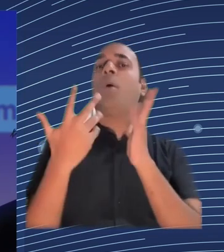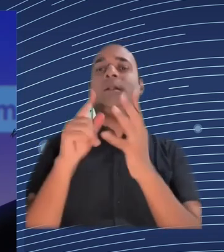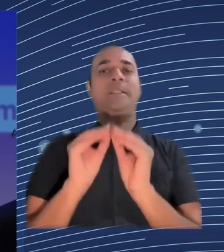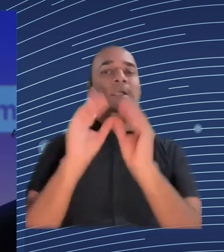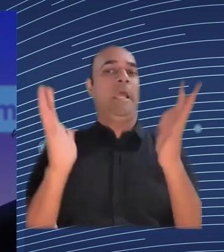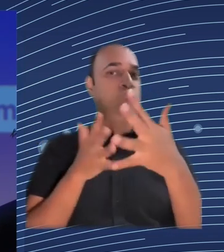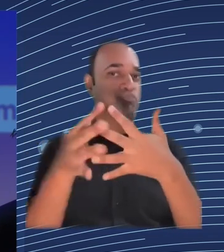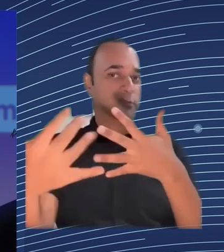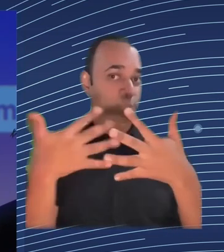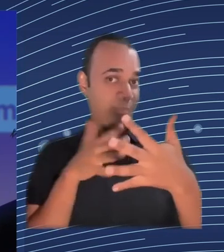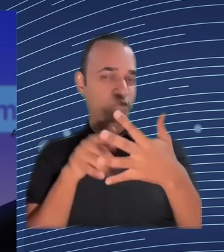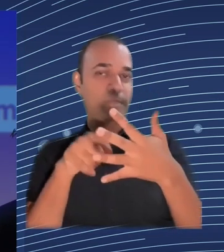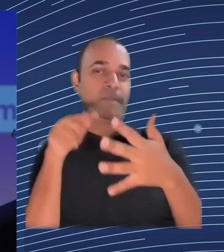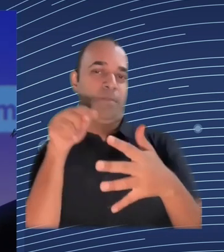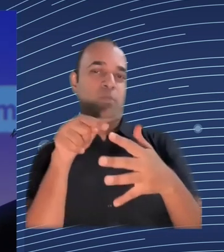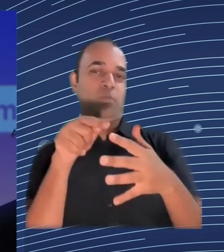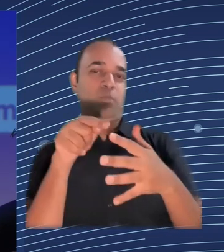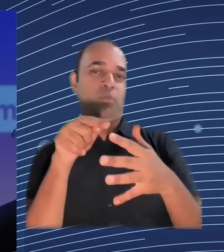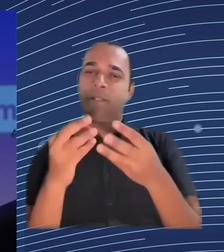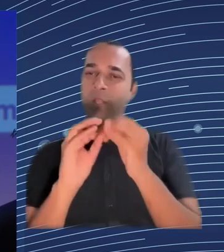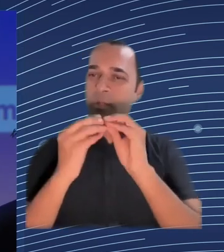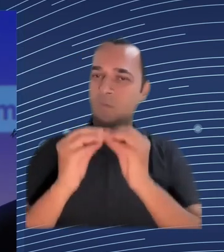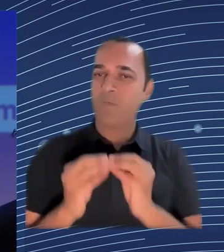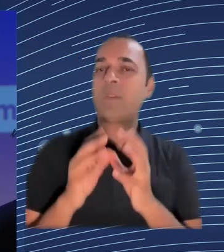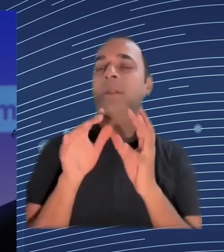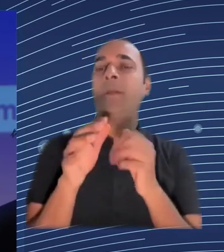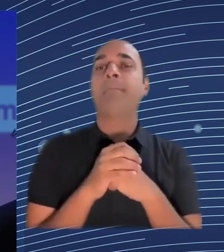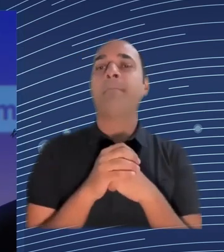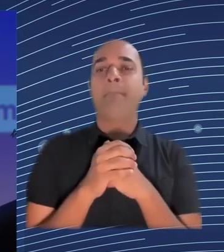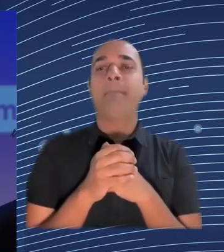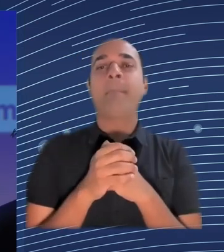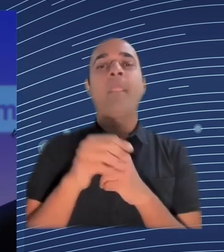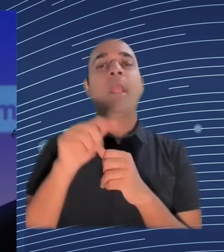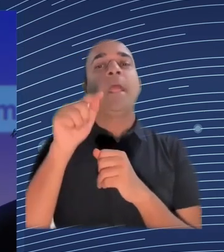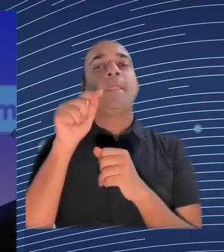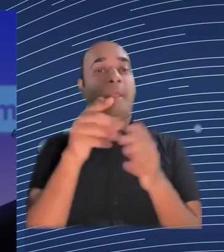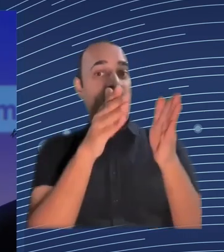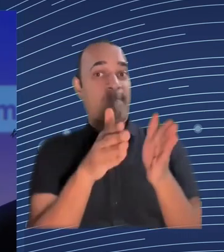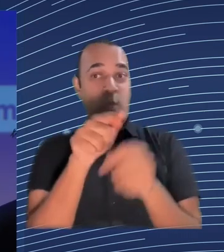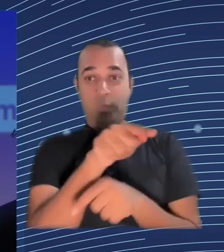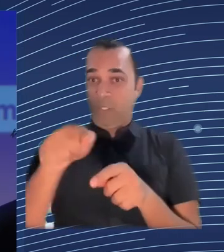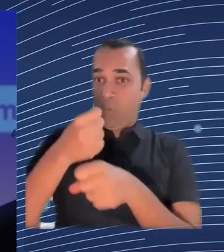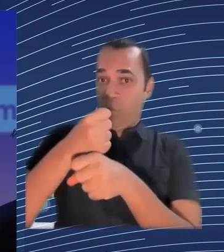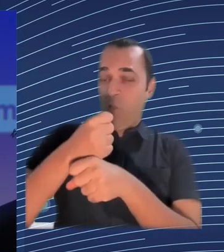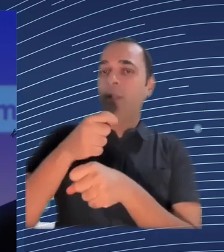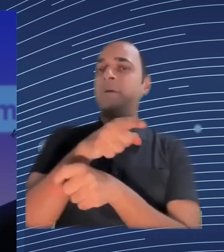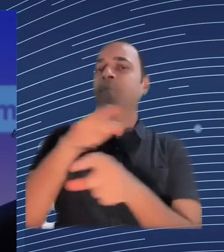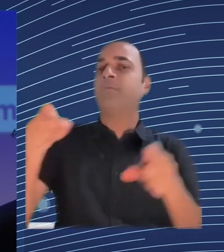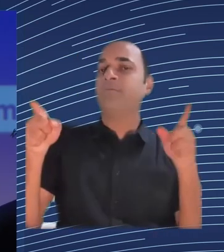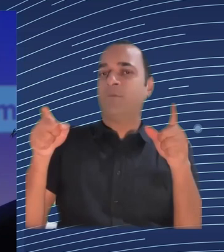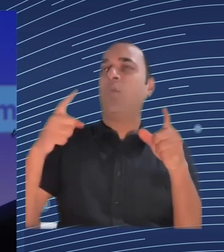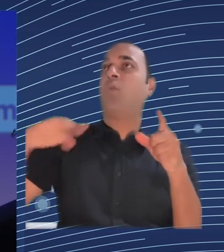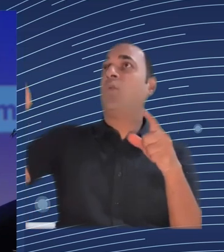logical explanation of what is happening with the algorithm the first thing they have to say the company has to inform